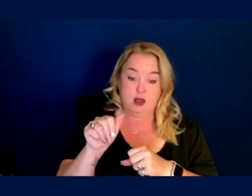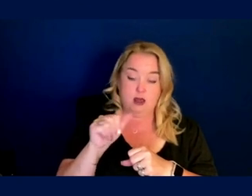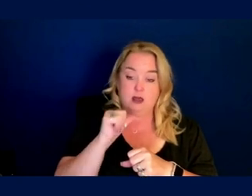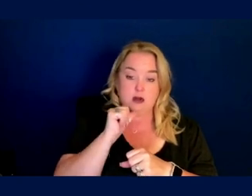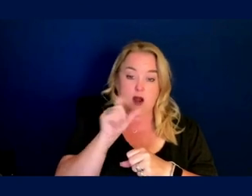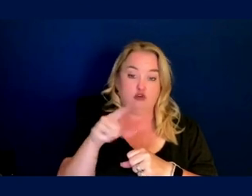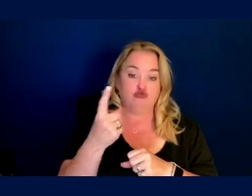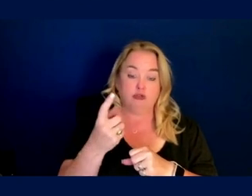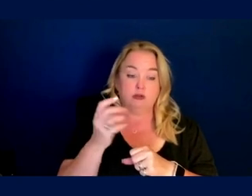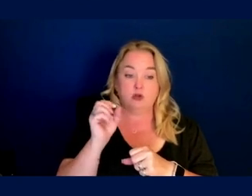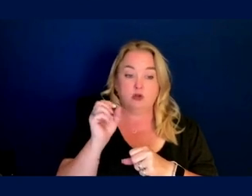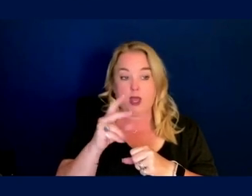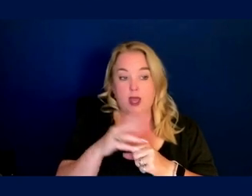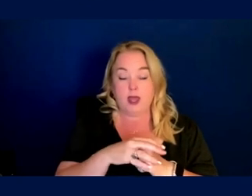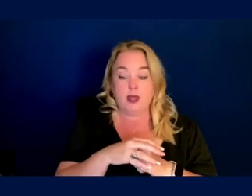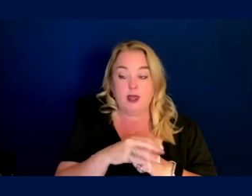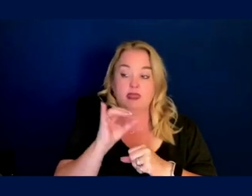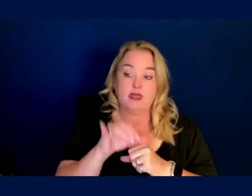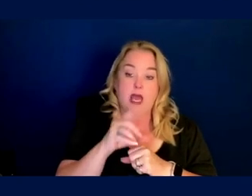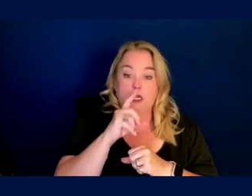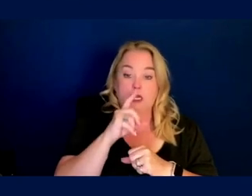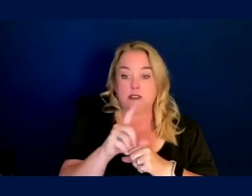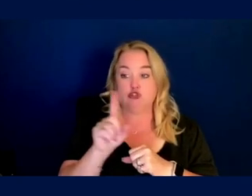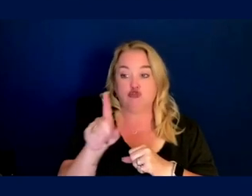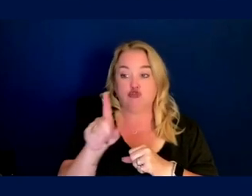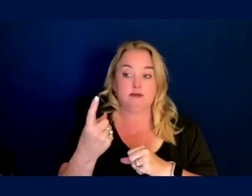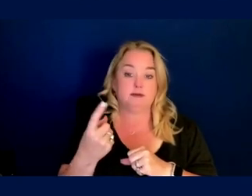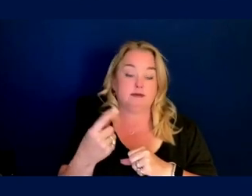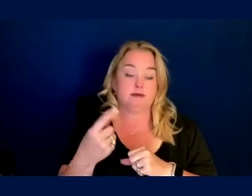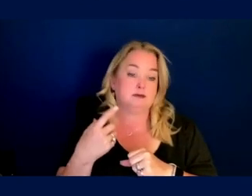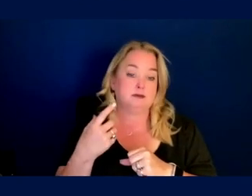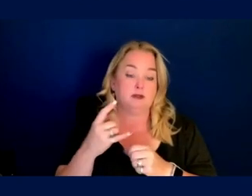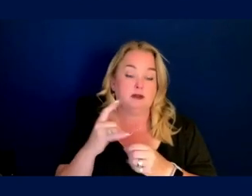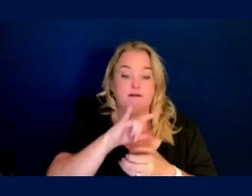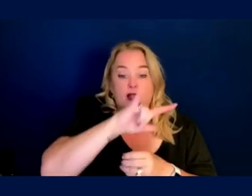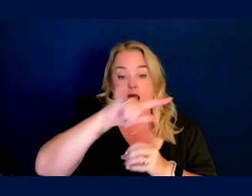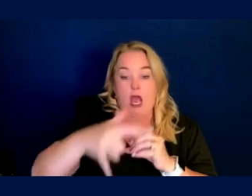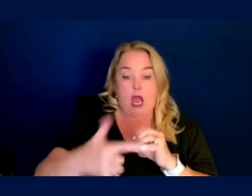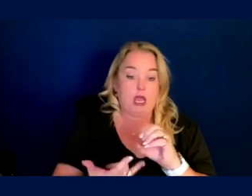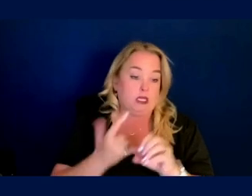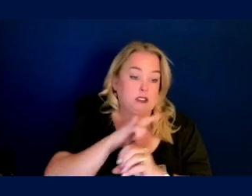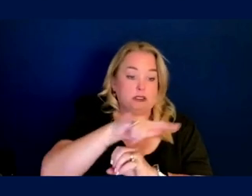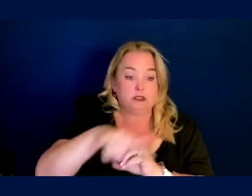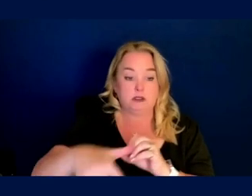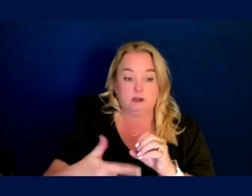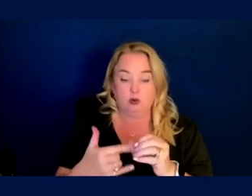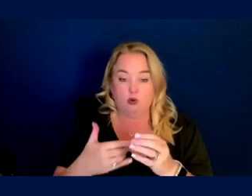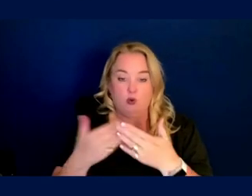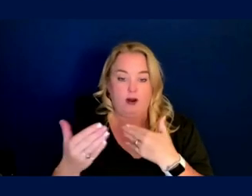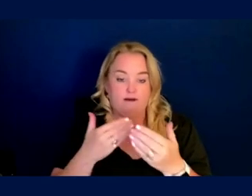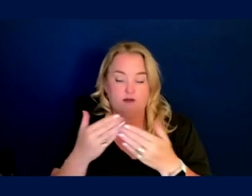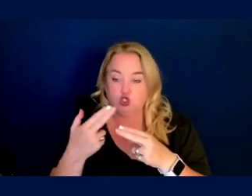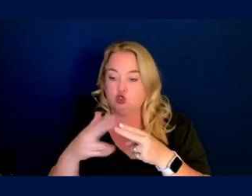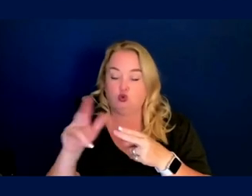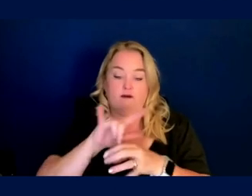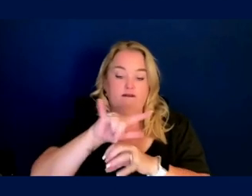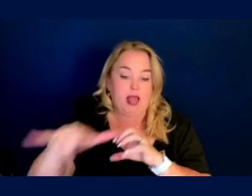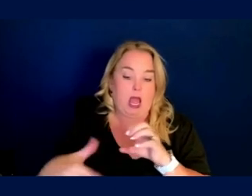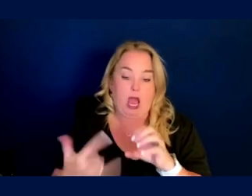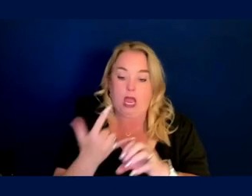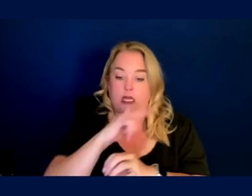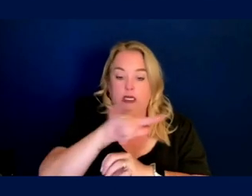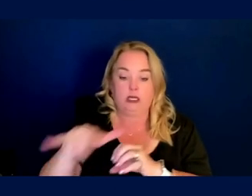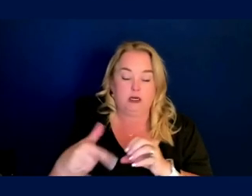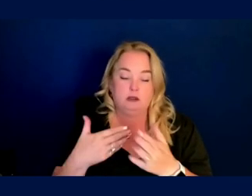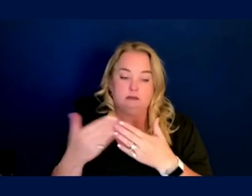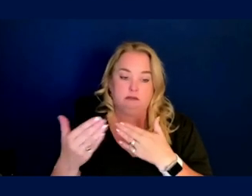okay, it's just a suborbital flight, earth orbital flight, whatever. It's a short flight. It's a medium term